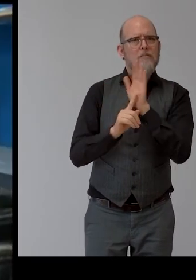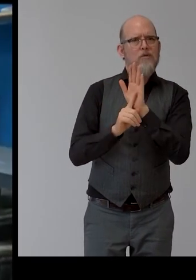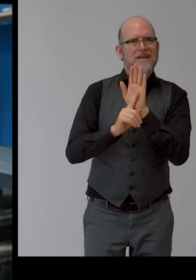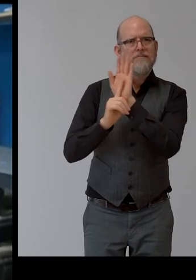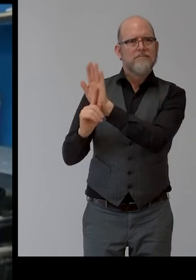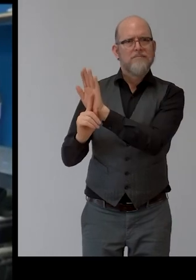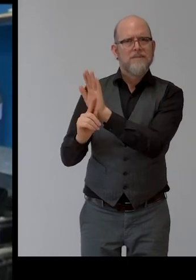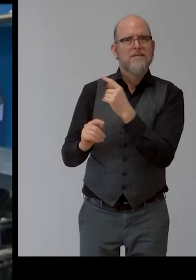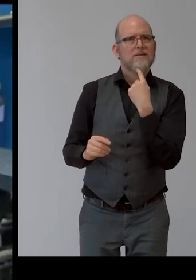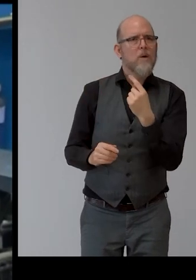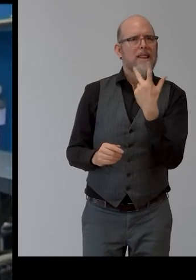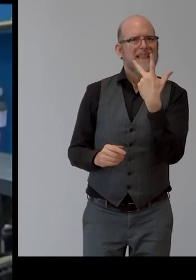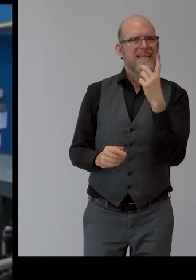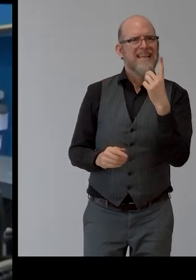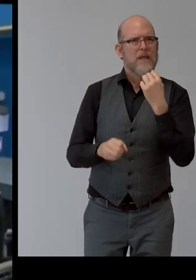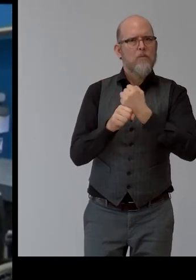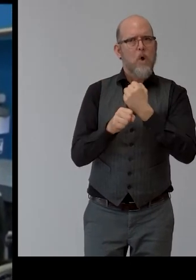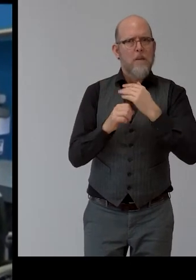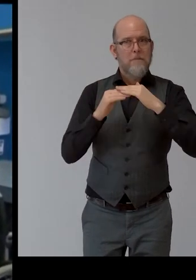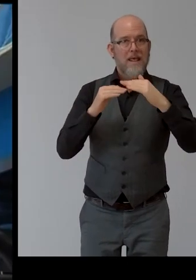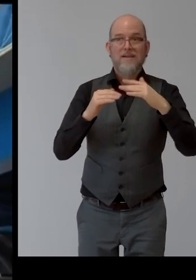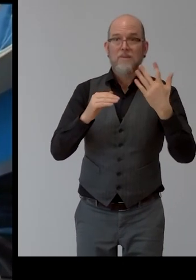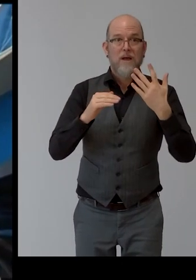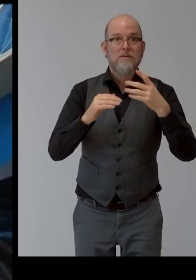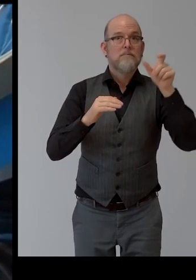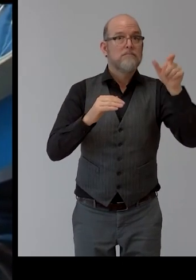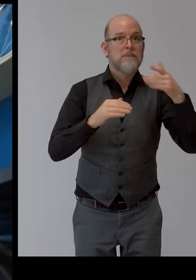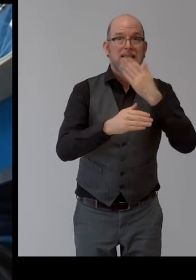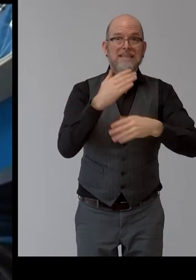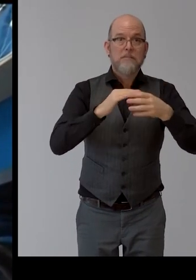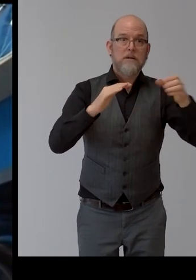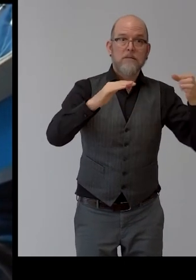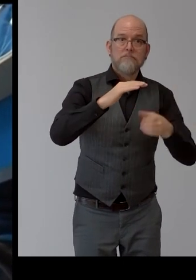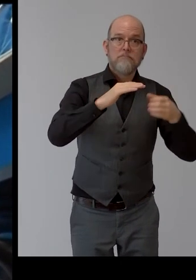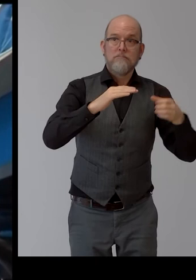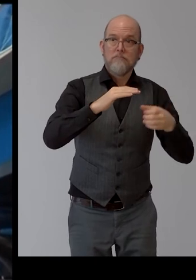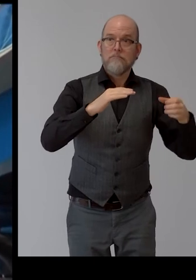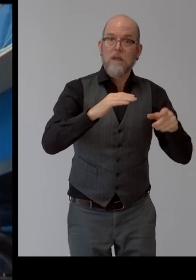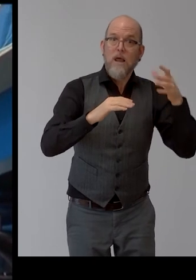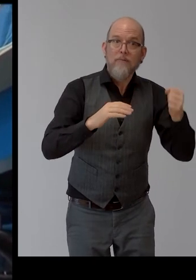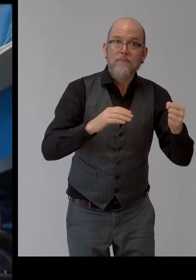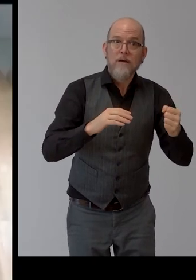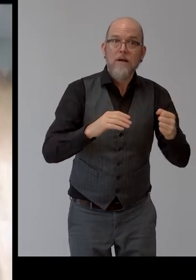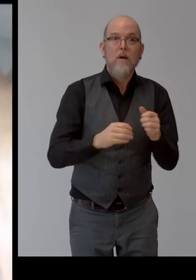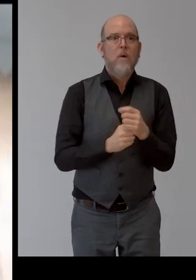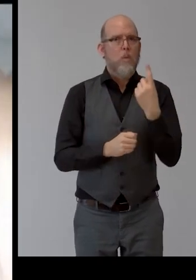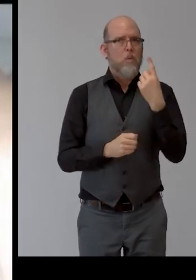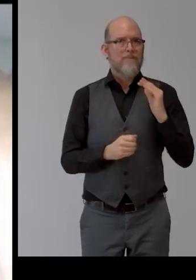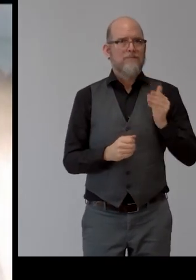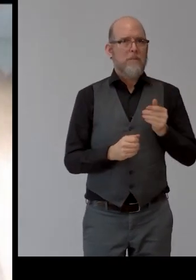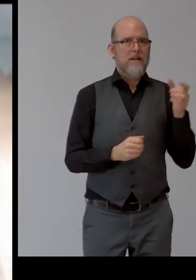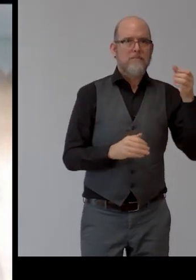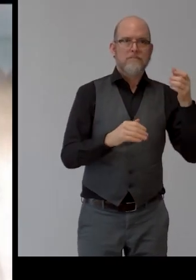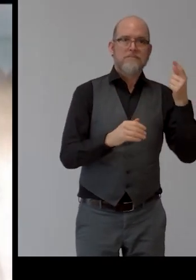disabilities work together. Several people cut a red ribbon. A woman being interviewed, the reporter of this